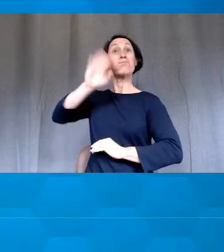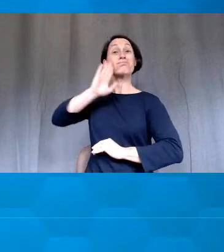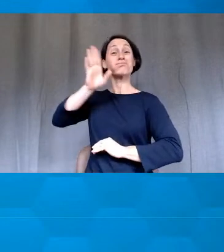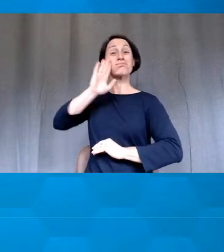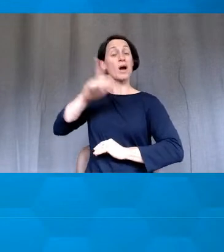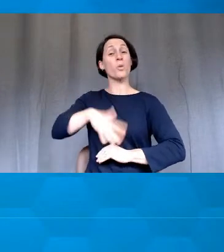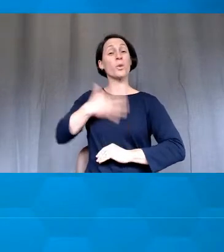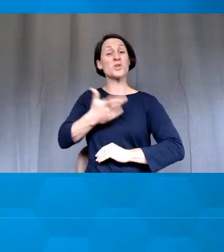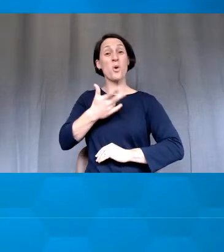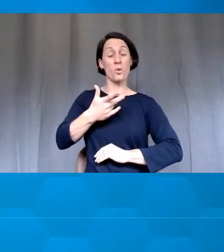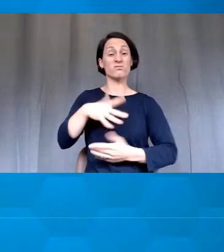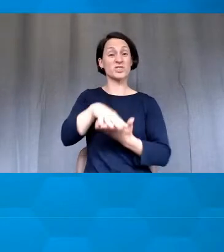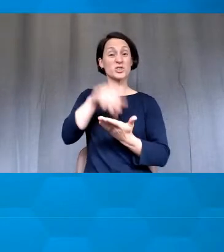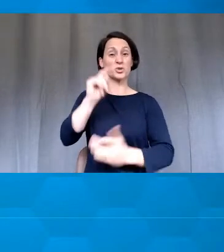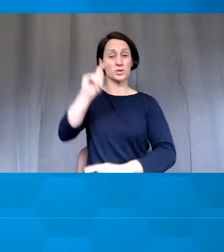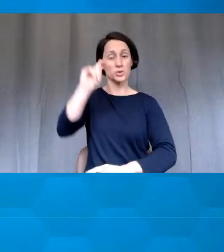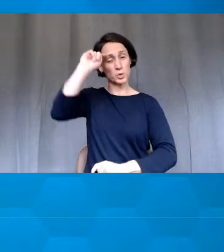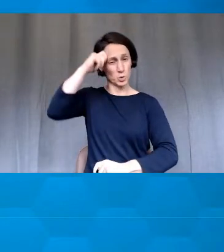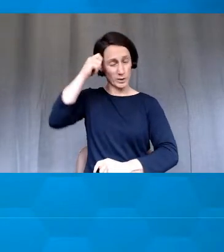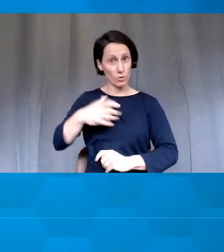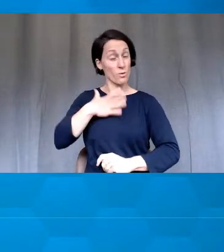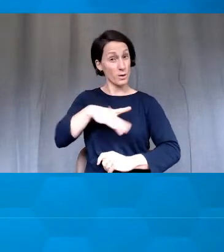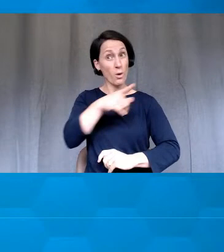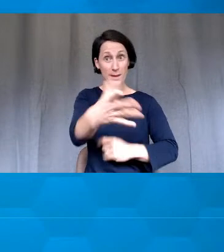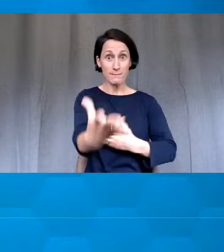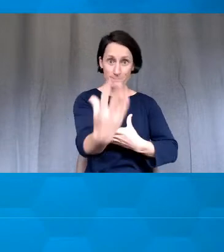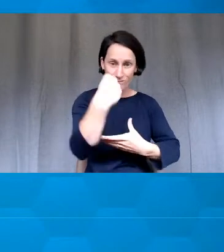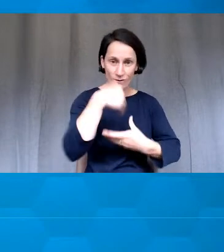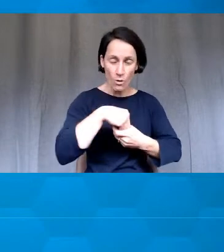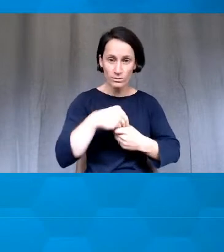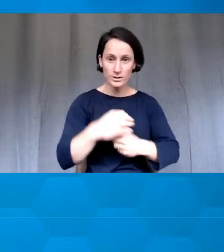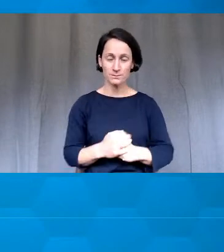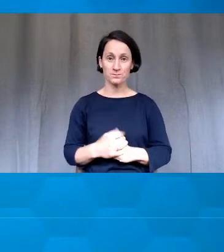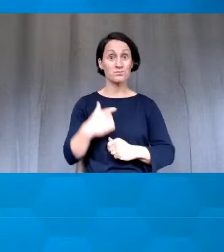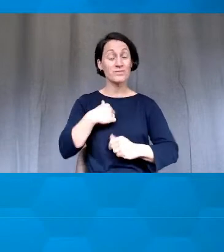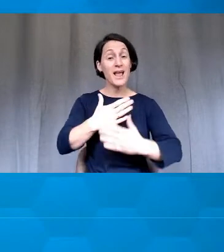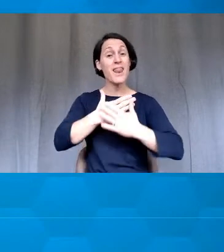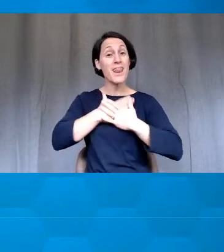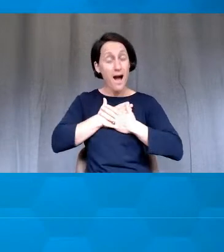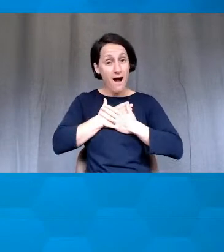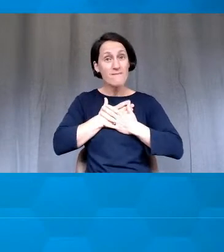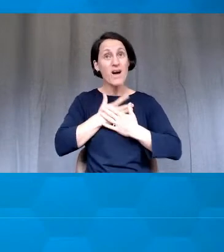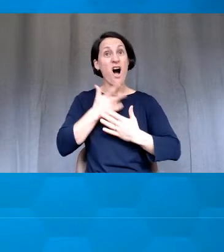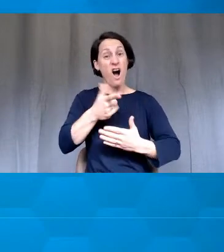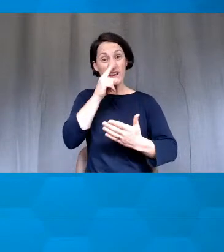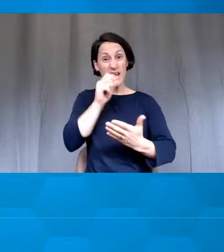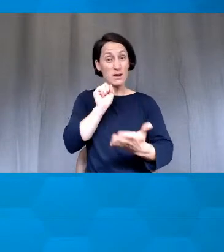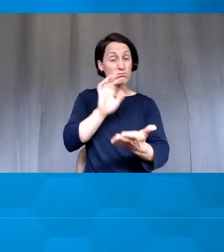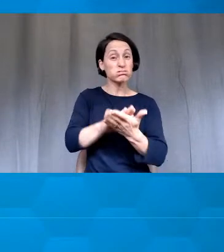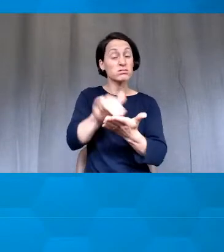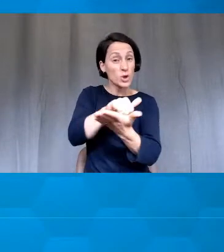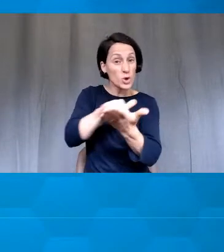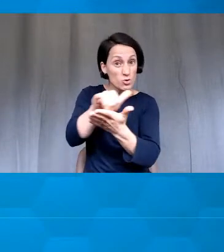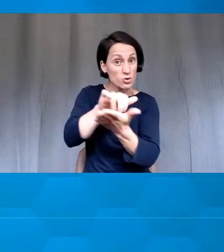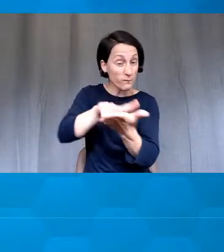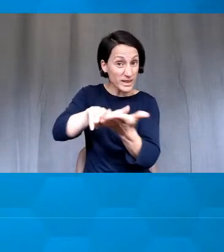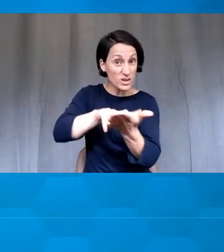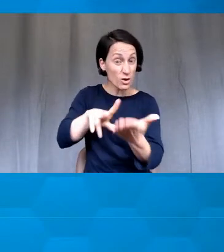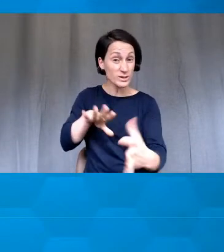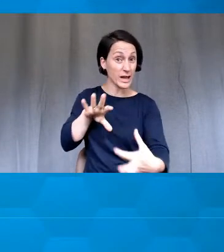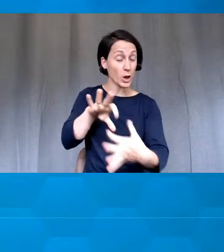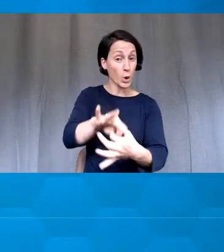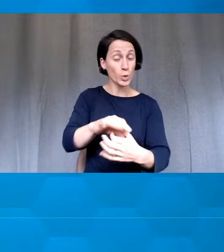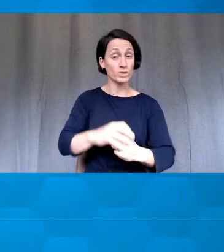students. One thing which I really love is the ability to drop YouTube clips in there, and the